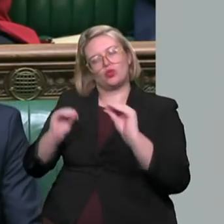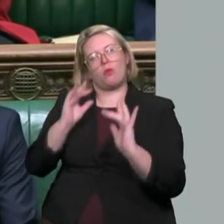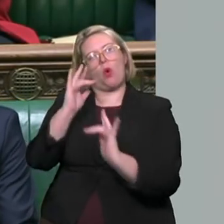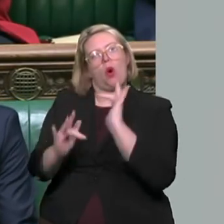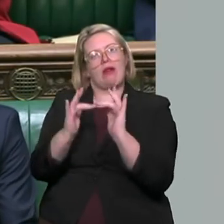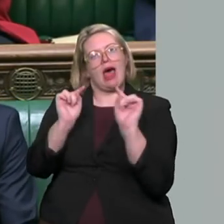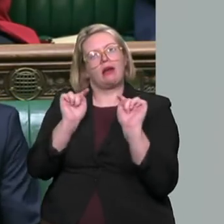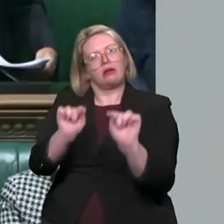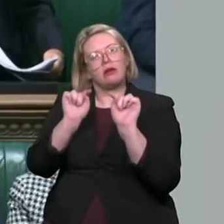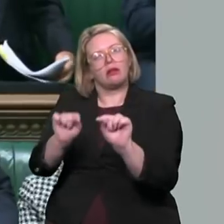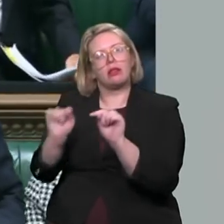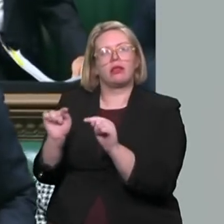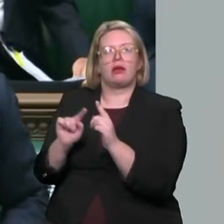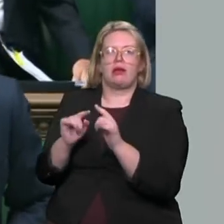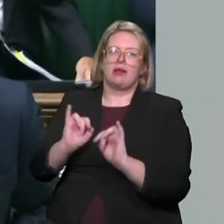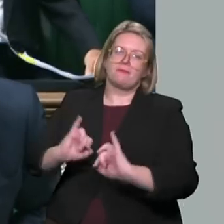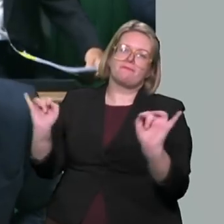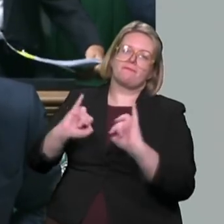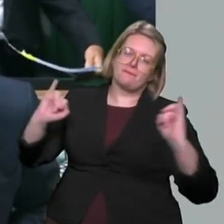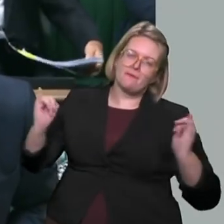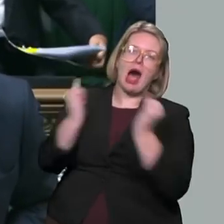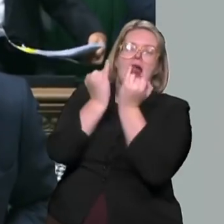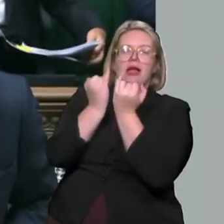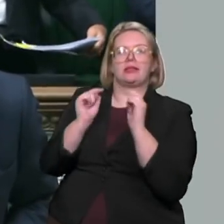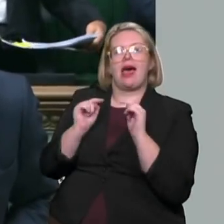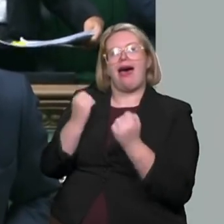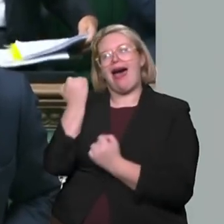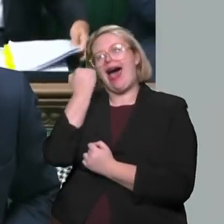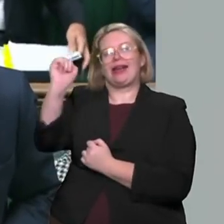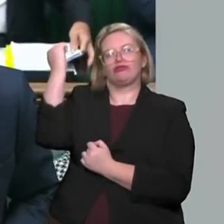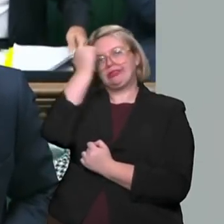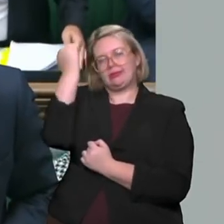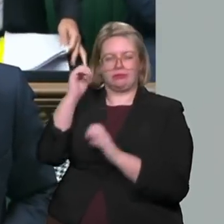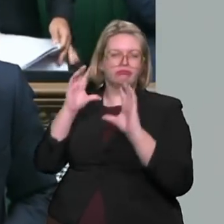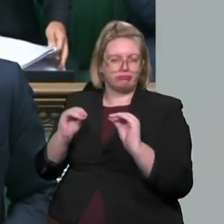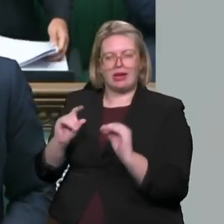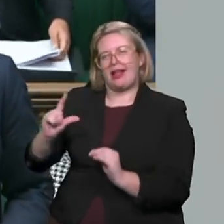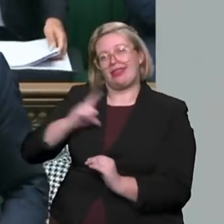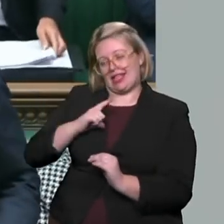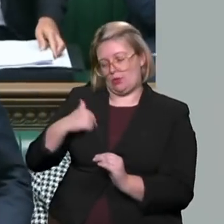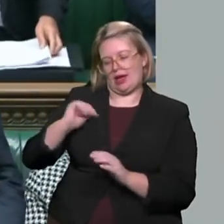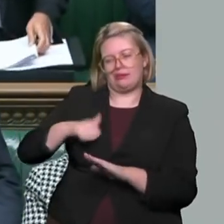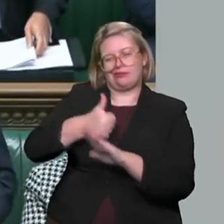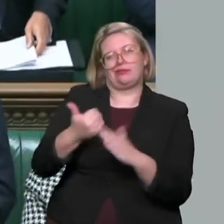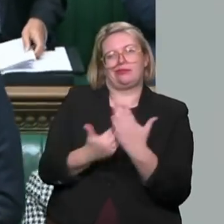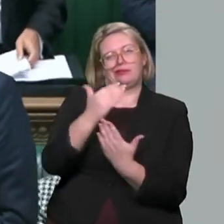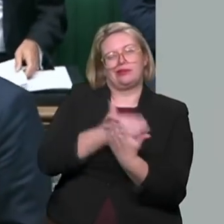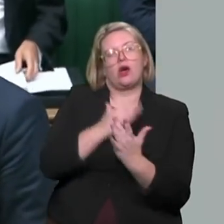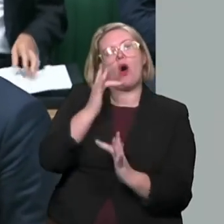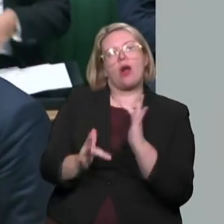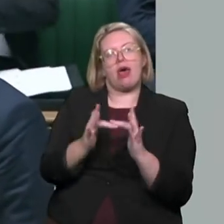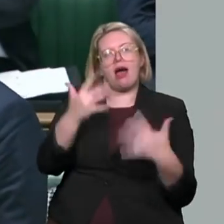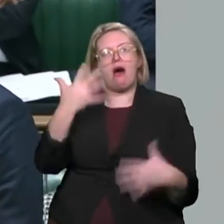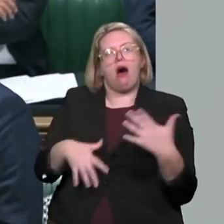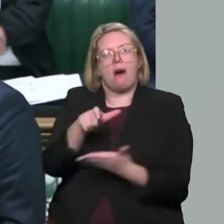extremism together. That is what the government is doing. That is why we have brought forward the online harms bill and that is why we are